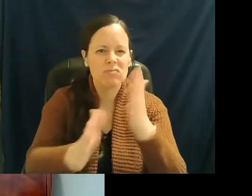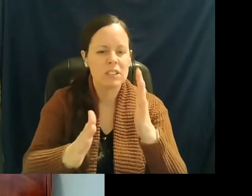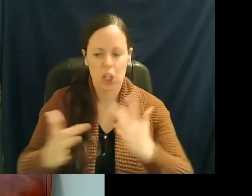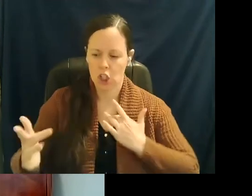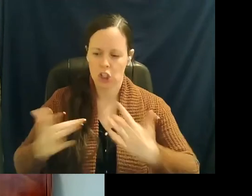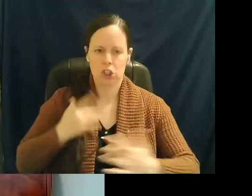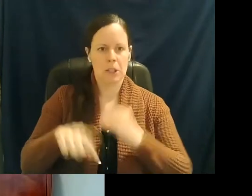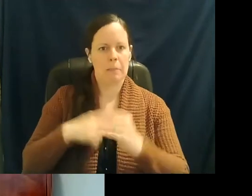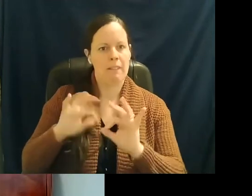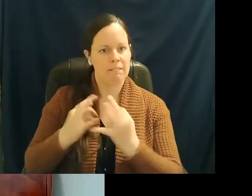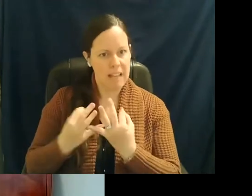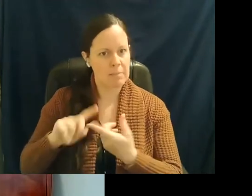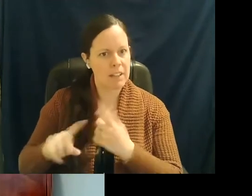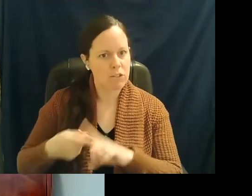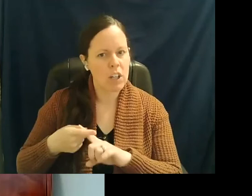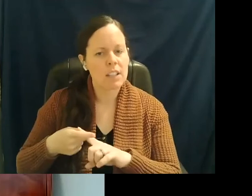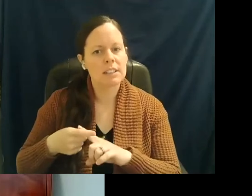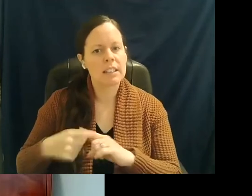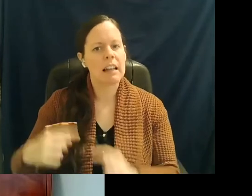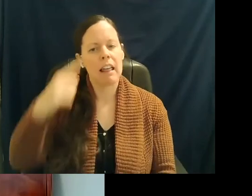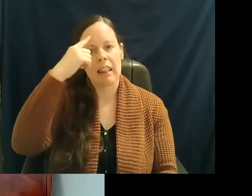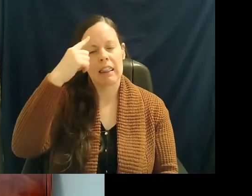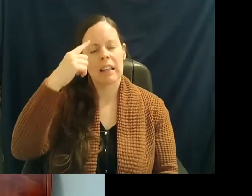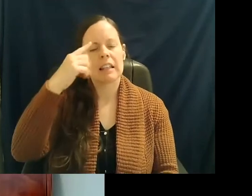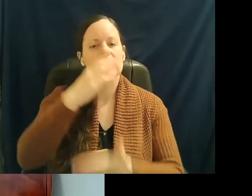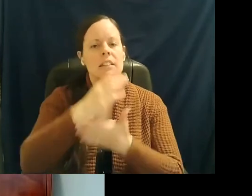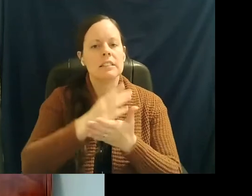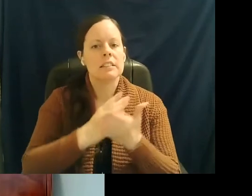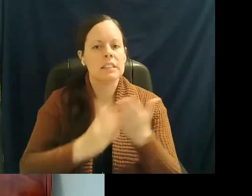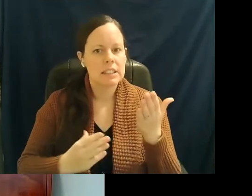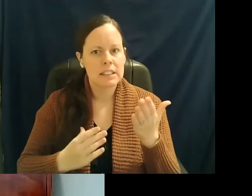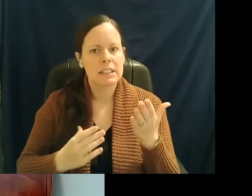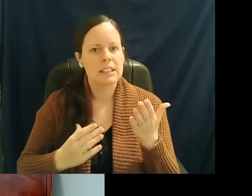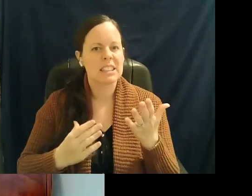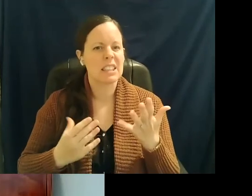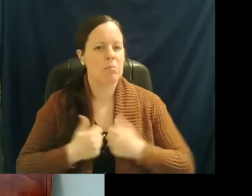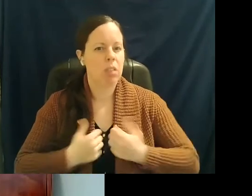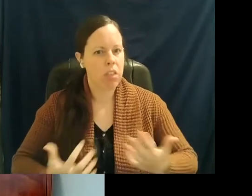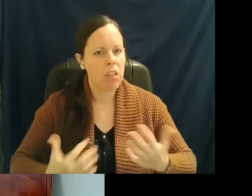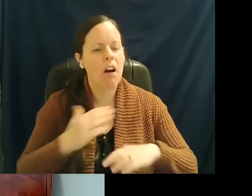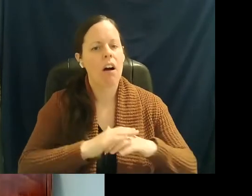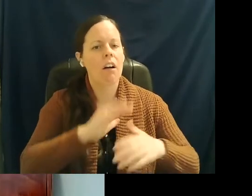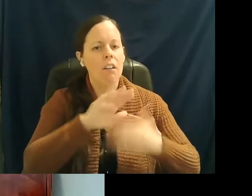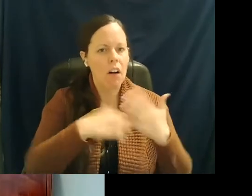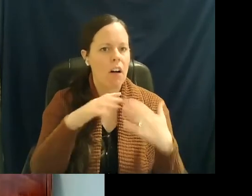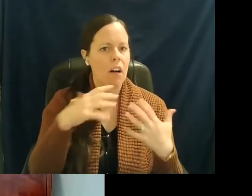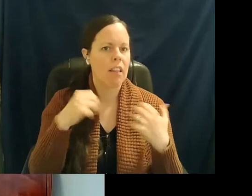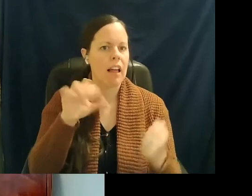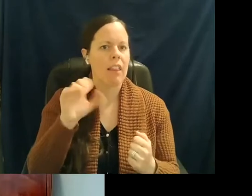ones. And I think that there has been some wear and tear on all healthcare providers and public safety members at this point.